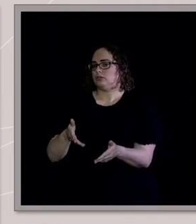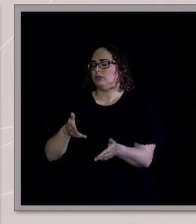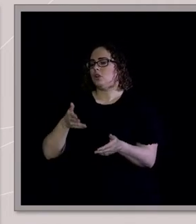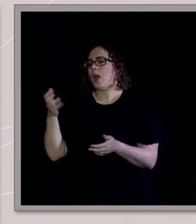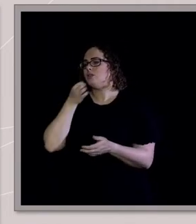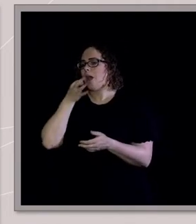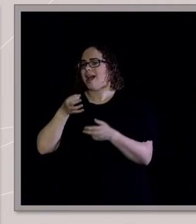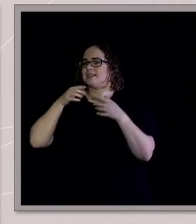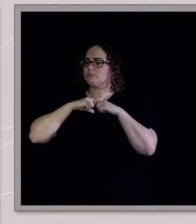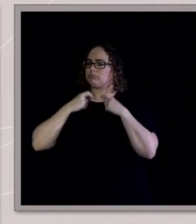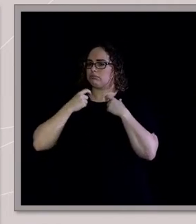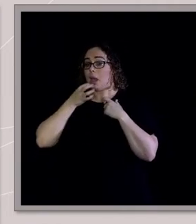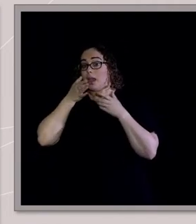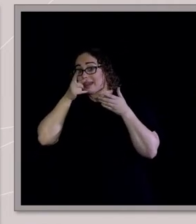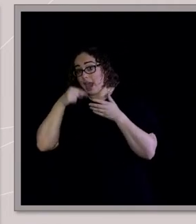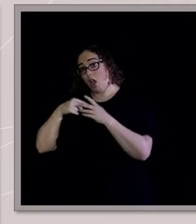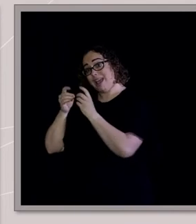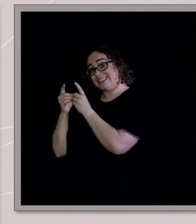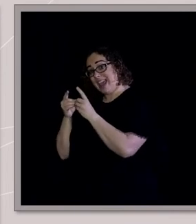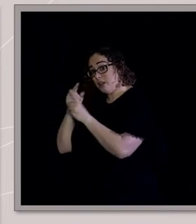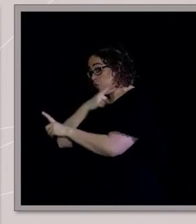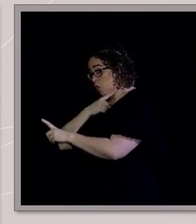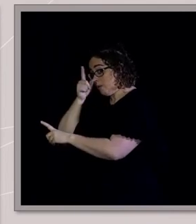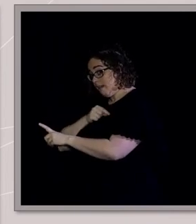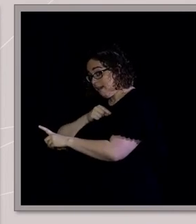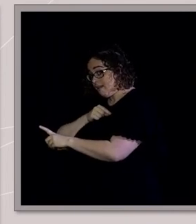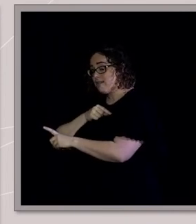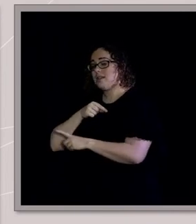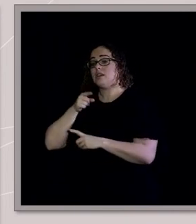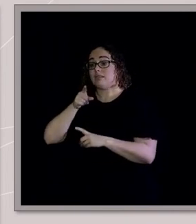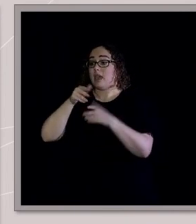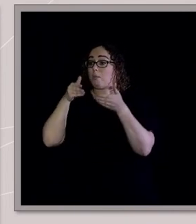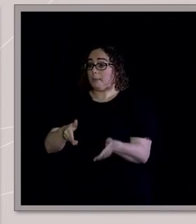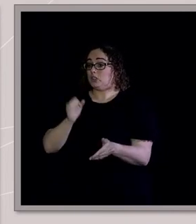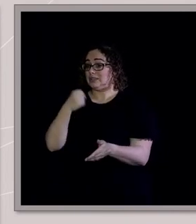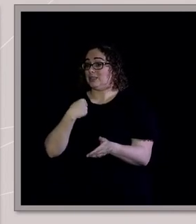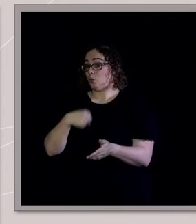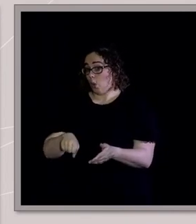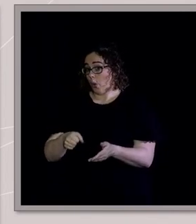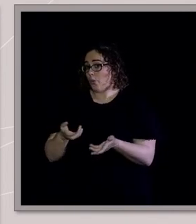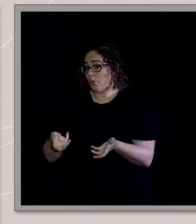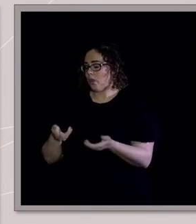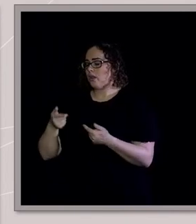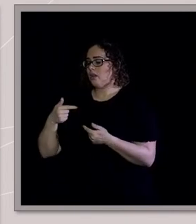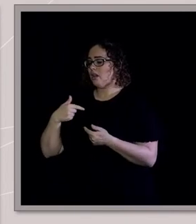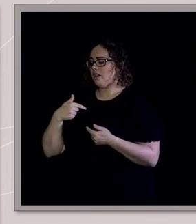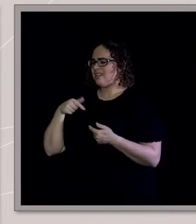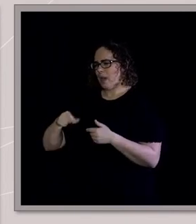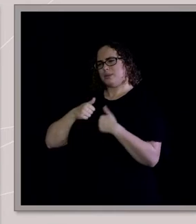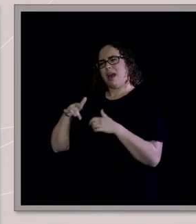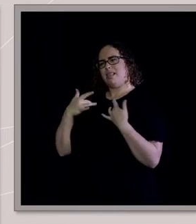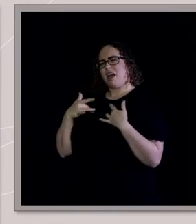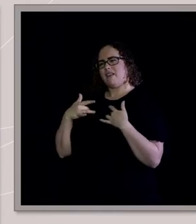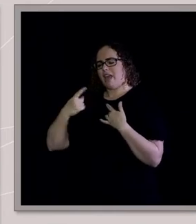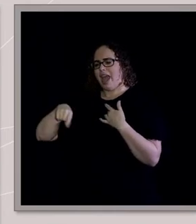and she was a big believer in the church. I don't think she had the same questions I did, but that was the life I wanted. We weren't allowed to have sex